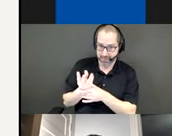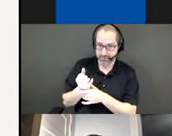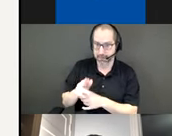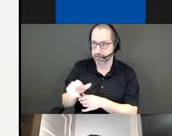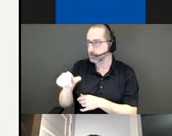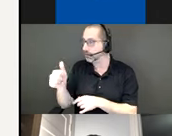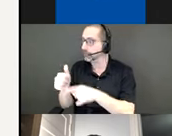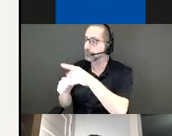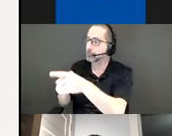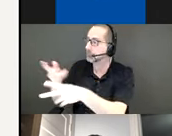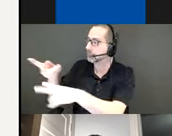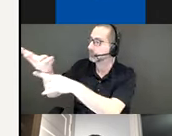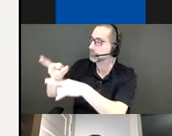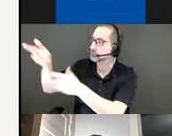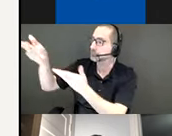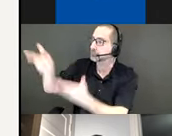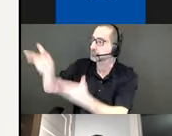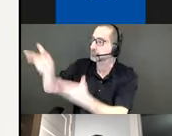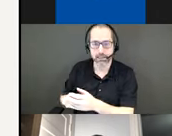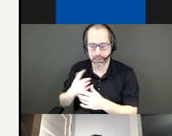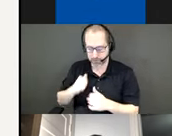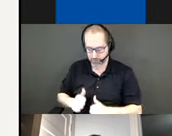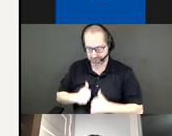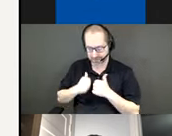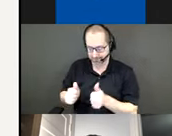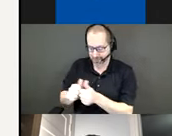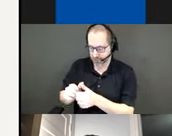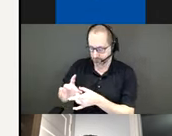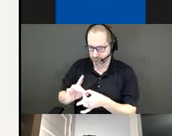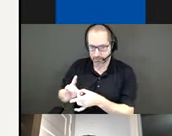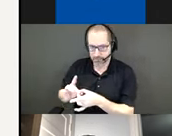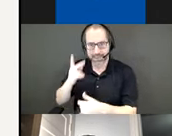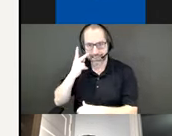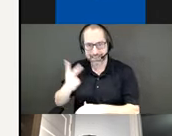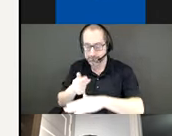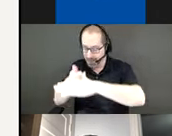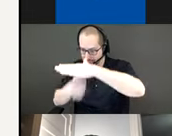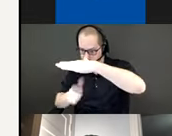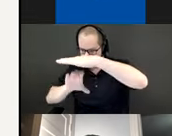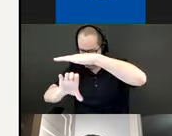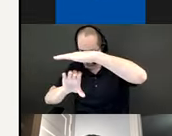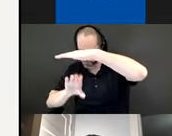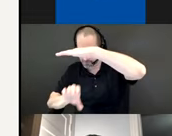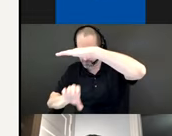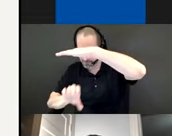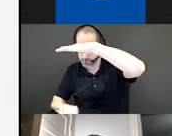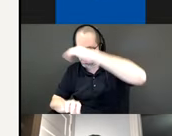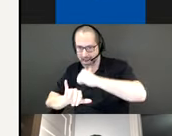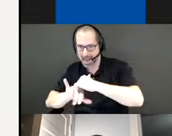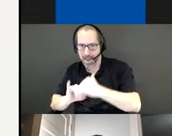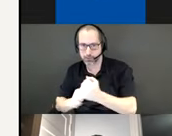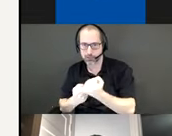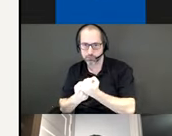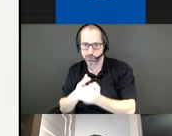native species and looking at the substructure the things that are supporting the life in that space the organic hummus